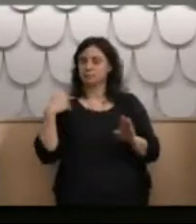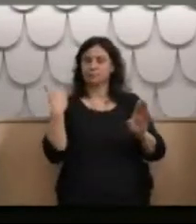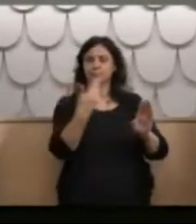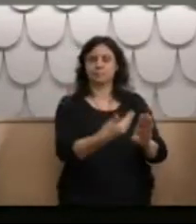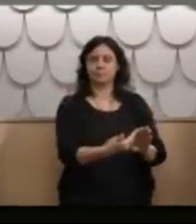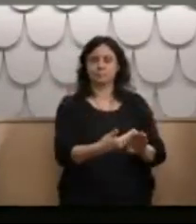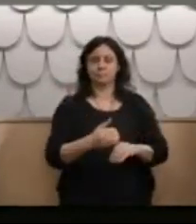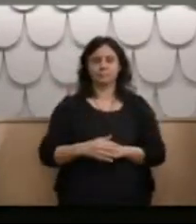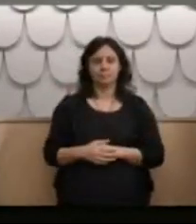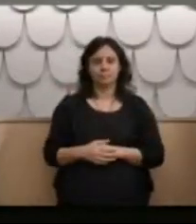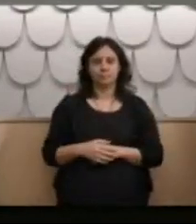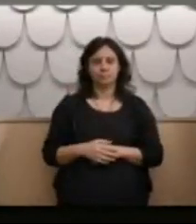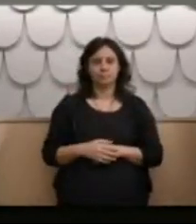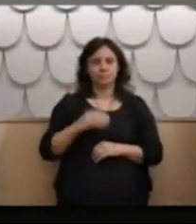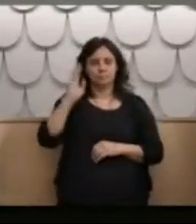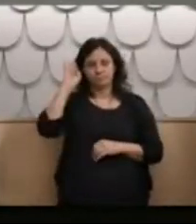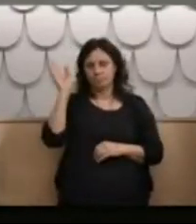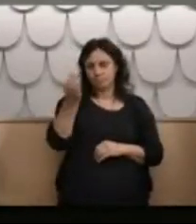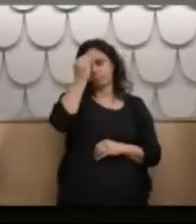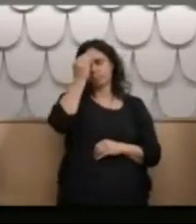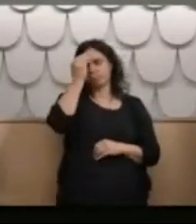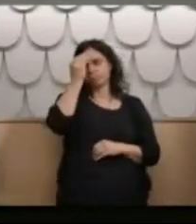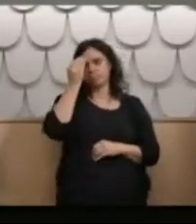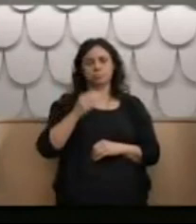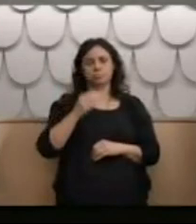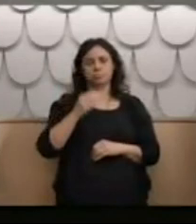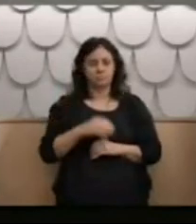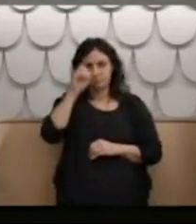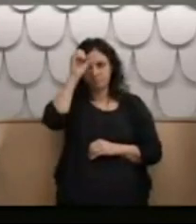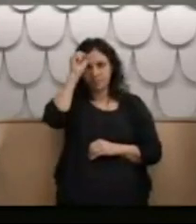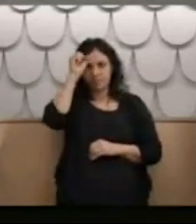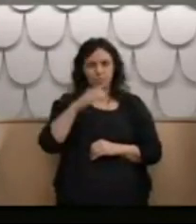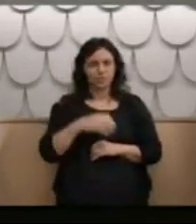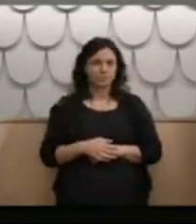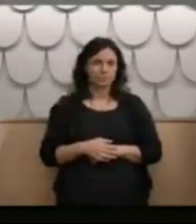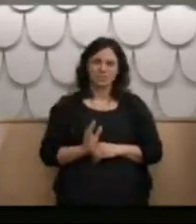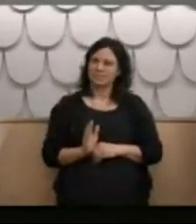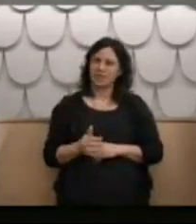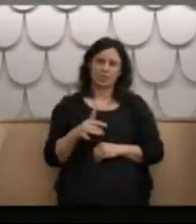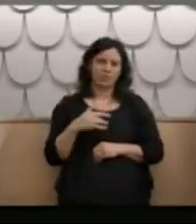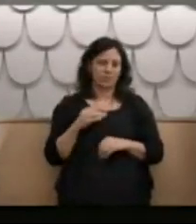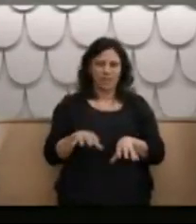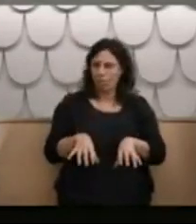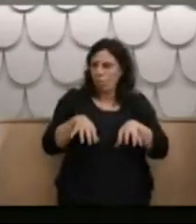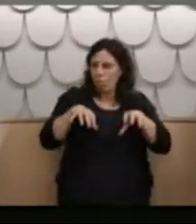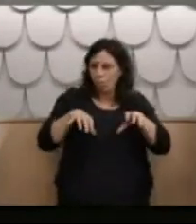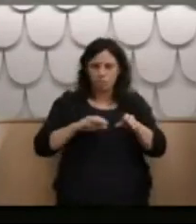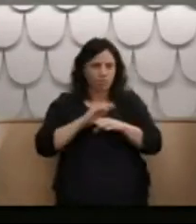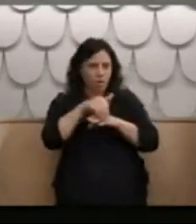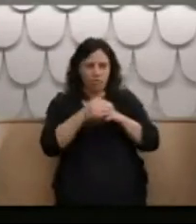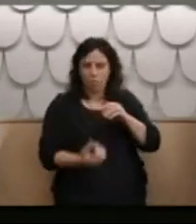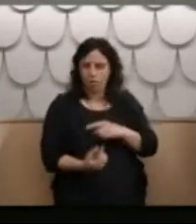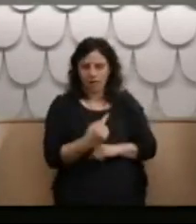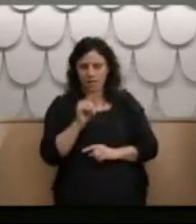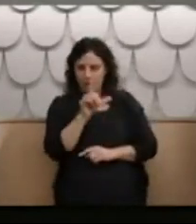Intrusive memories. I'm still, I'm still haunted by the trauma of Lake Alice. I lifted